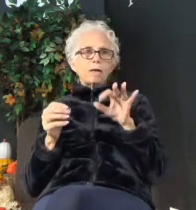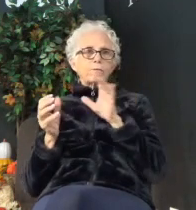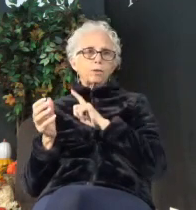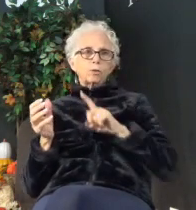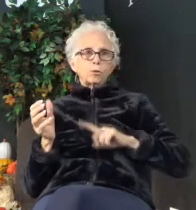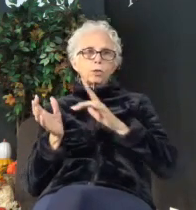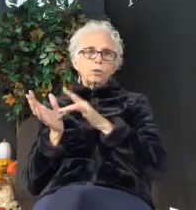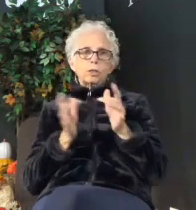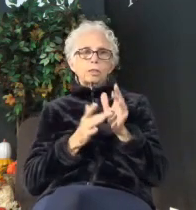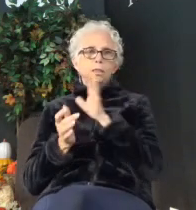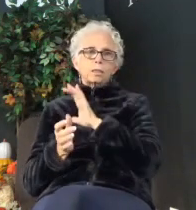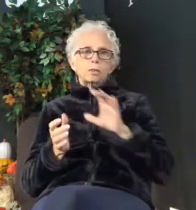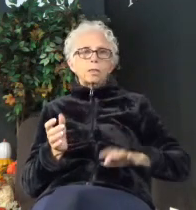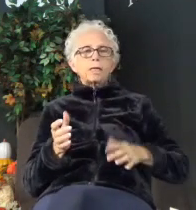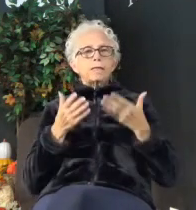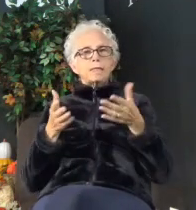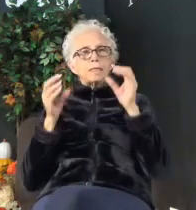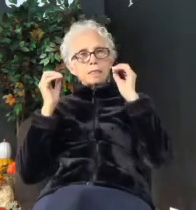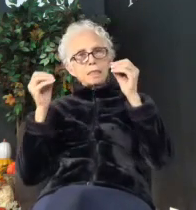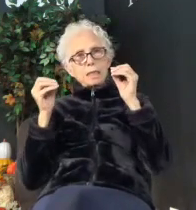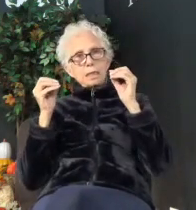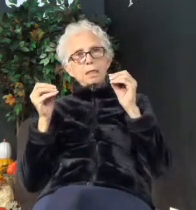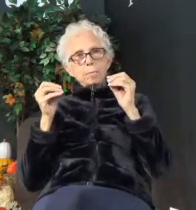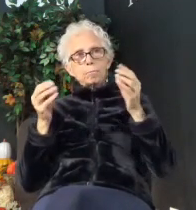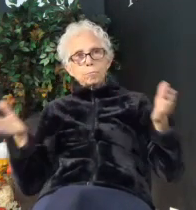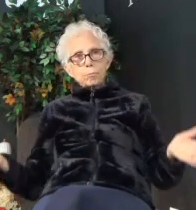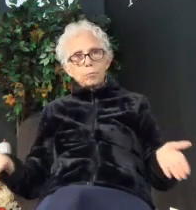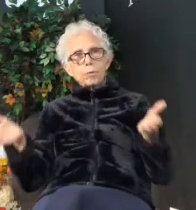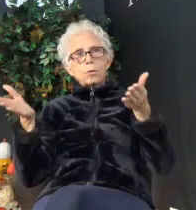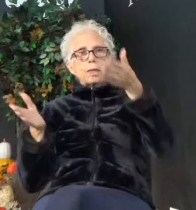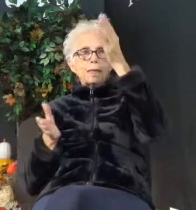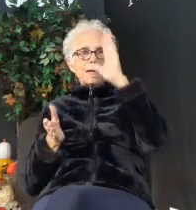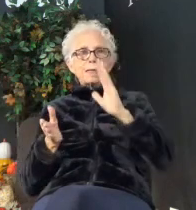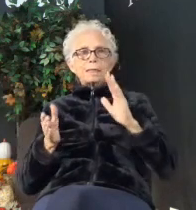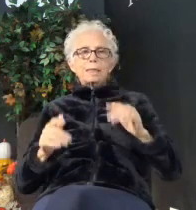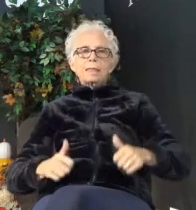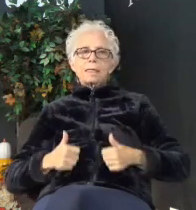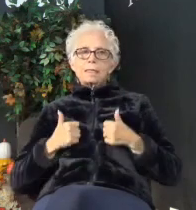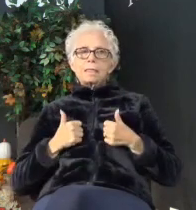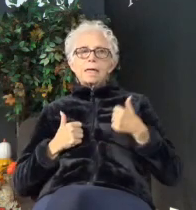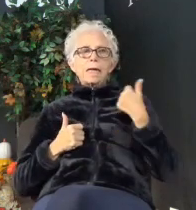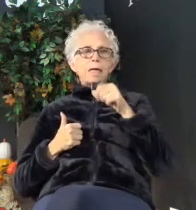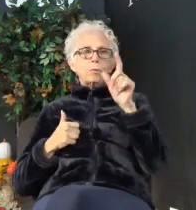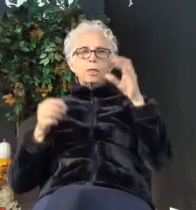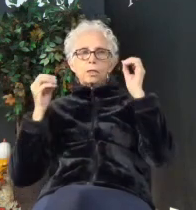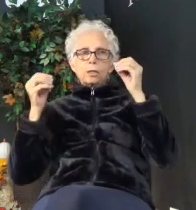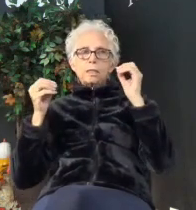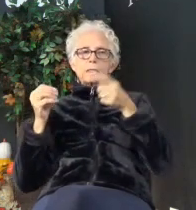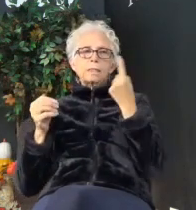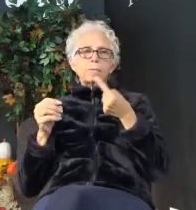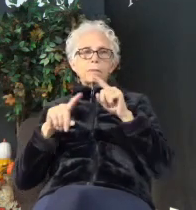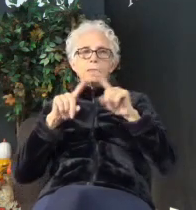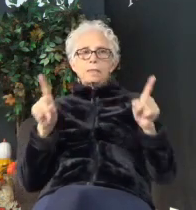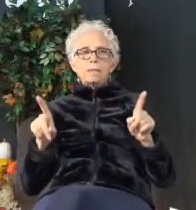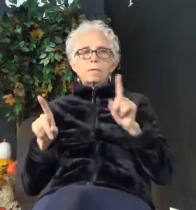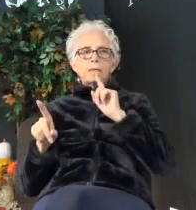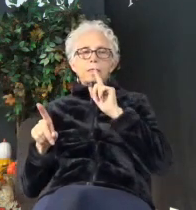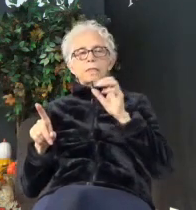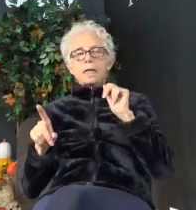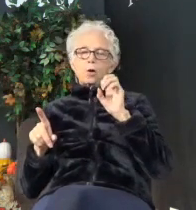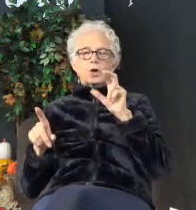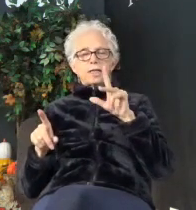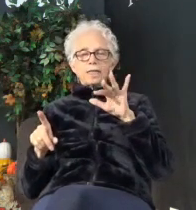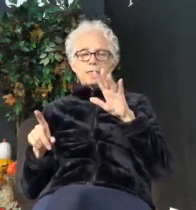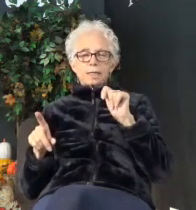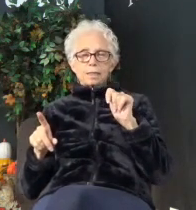These teachings promote a godly life. Anyone who teaches something different is arrogant and lacks